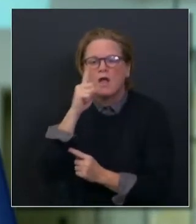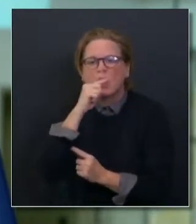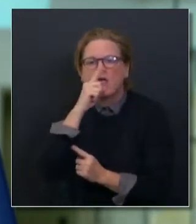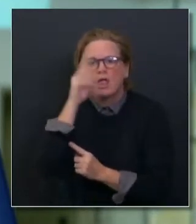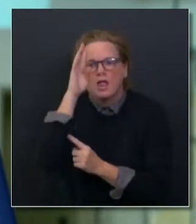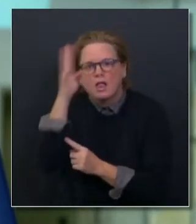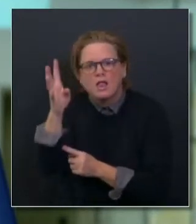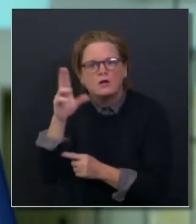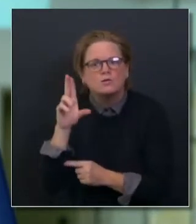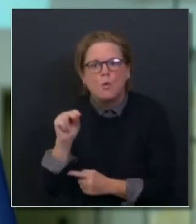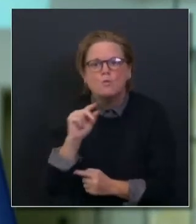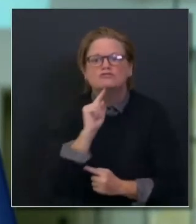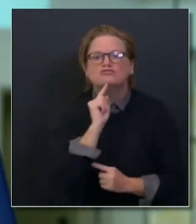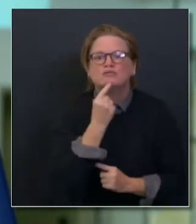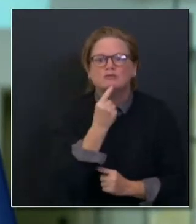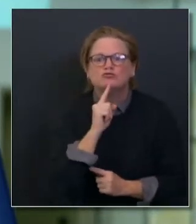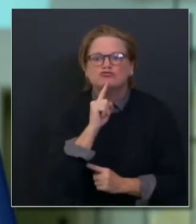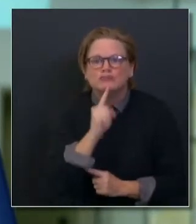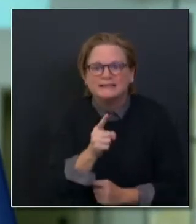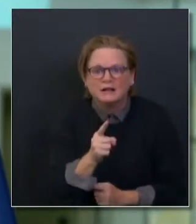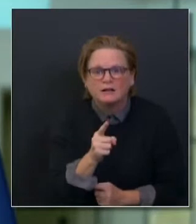Dr. Keeley, MP4.